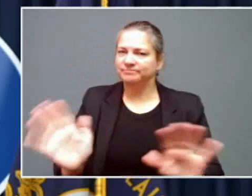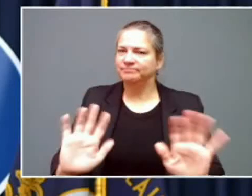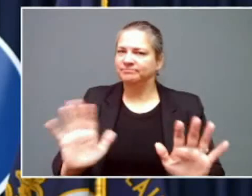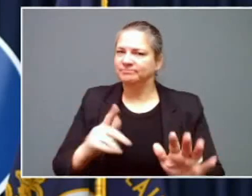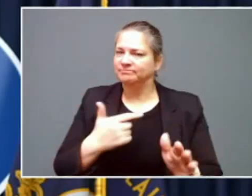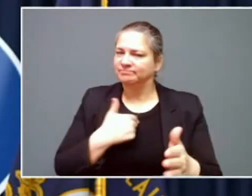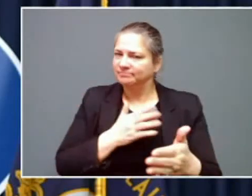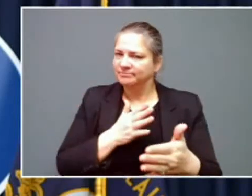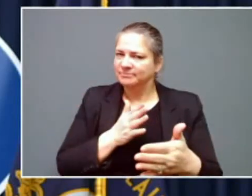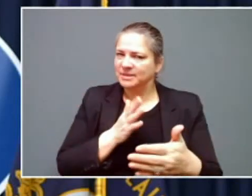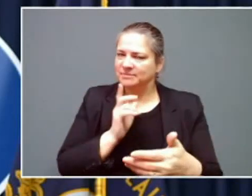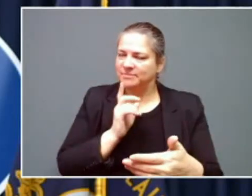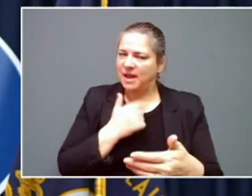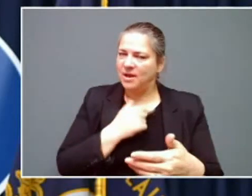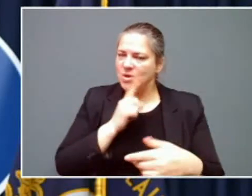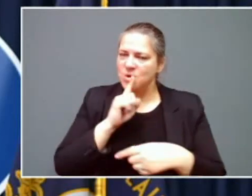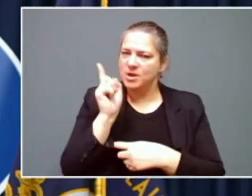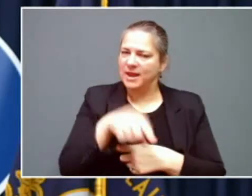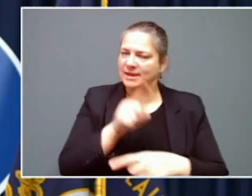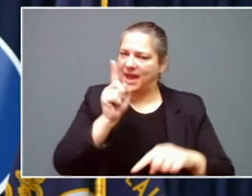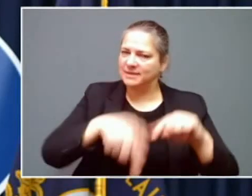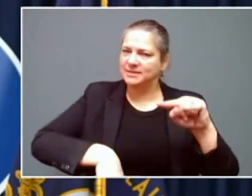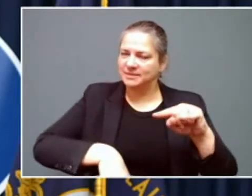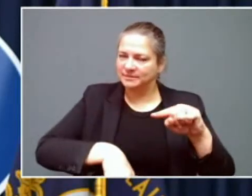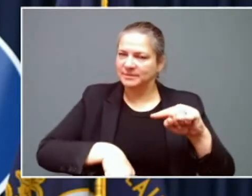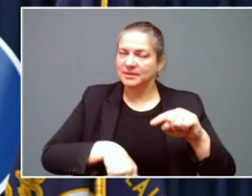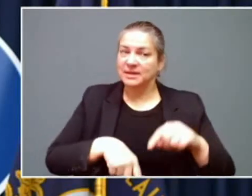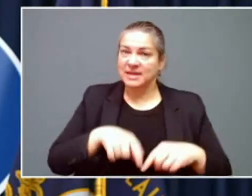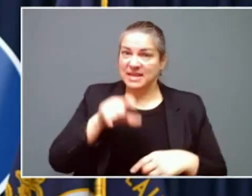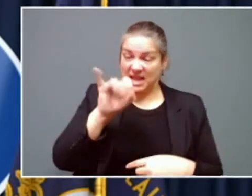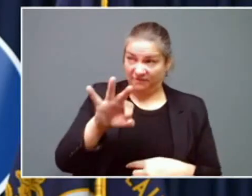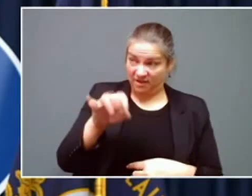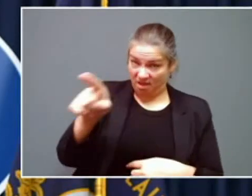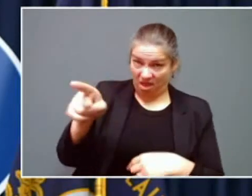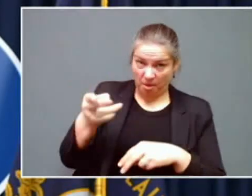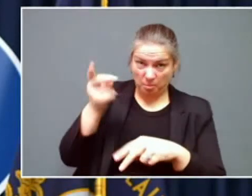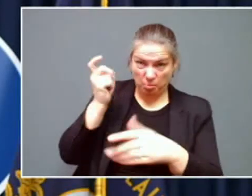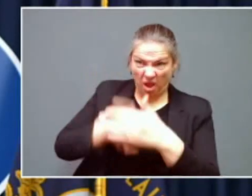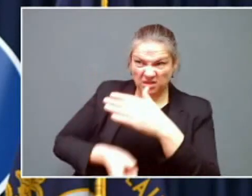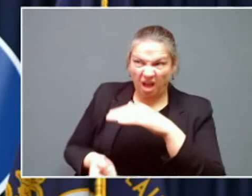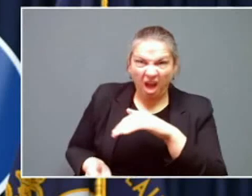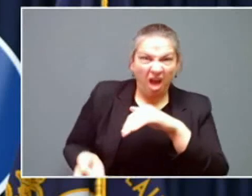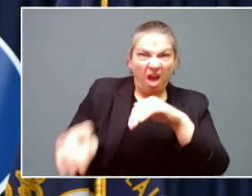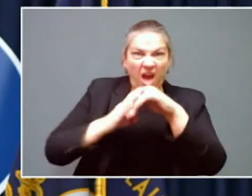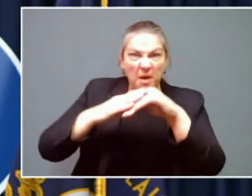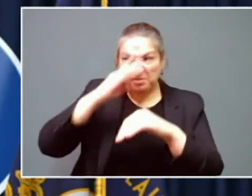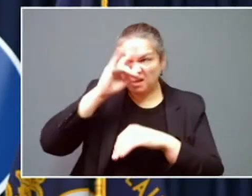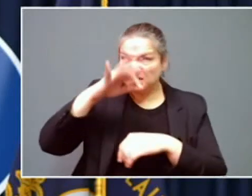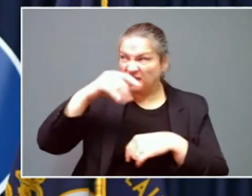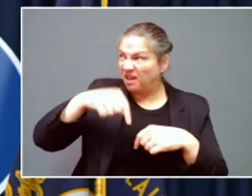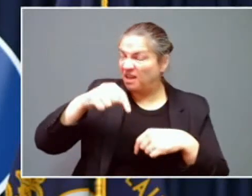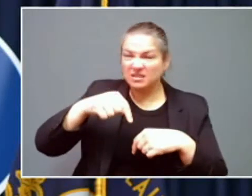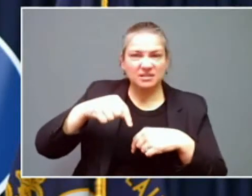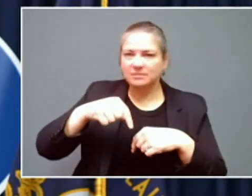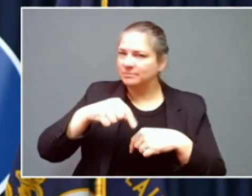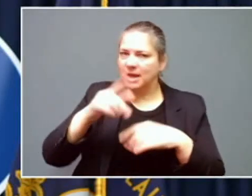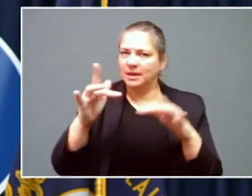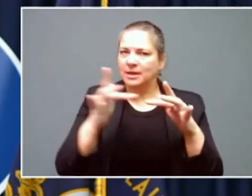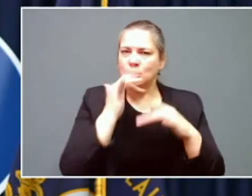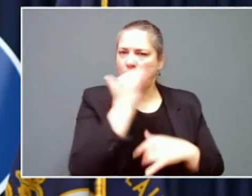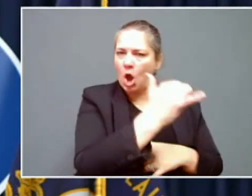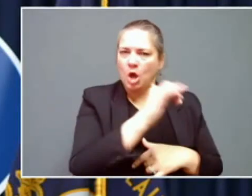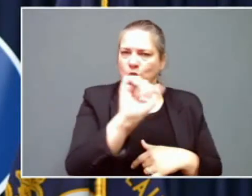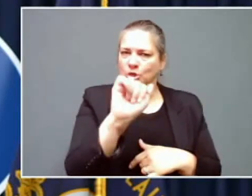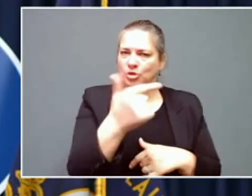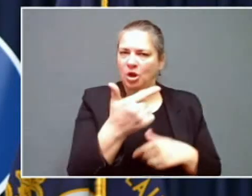state laws that prohibit gouging, and if it happens, Kentuckians should contact the Attorney General's office at 1-888-432